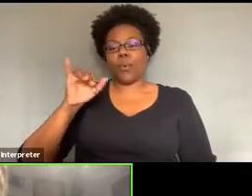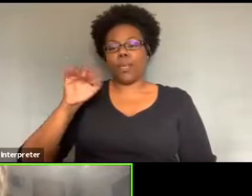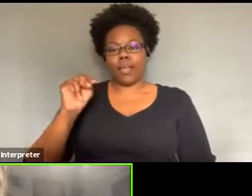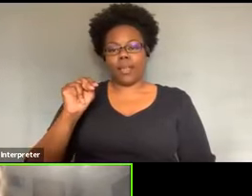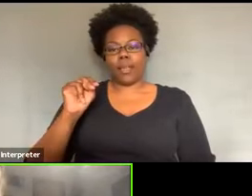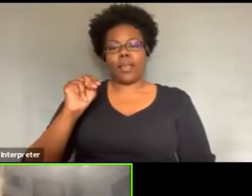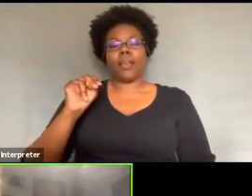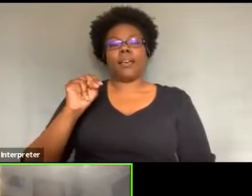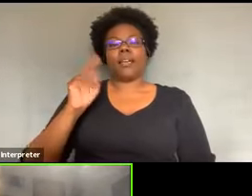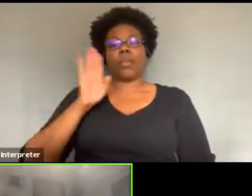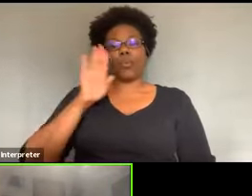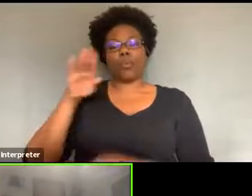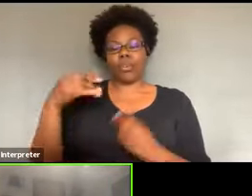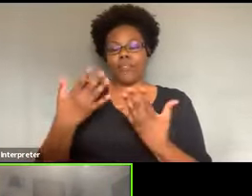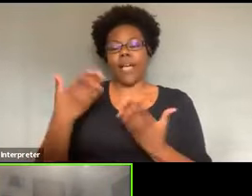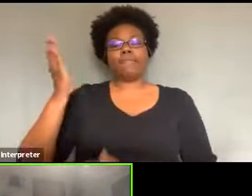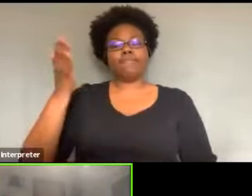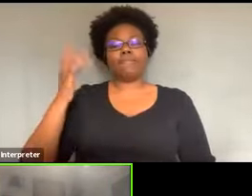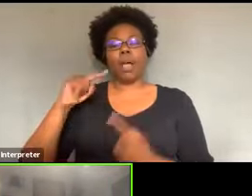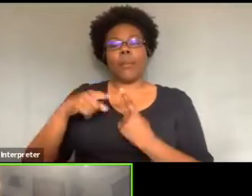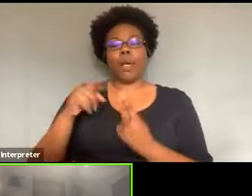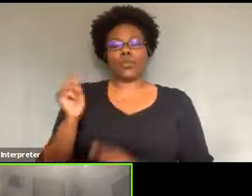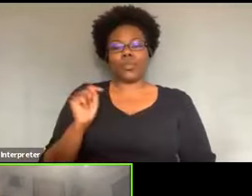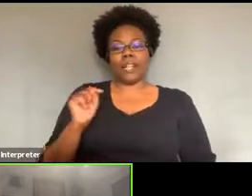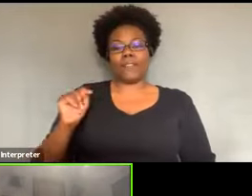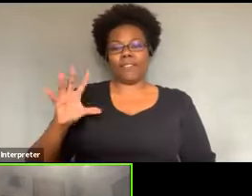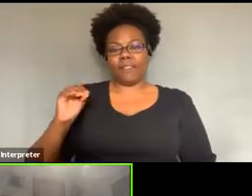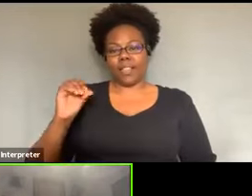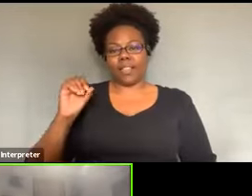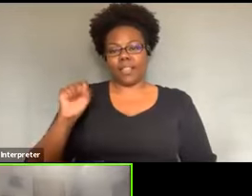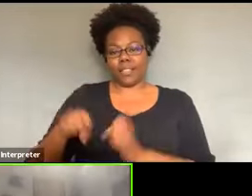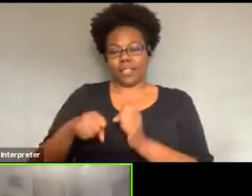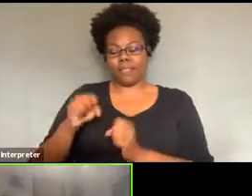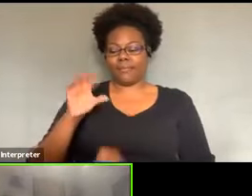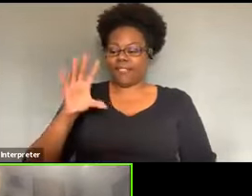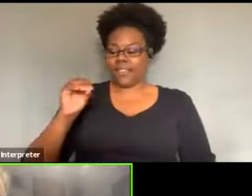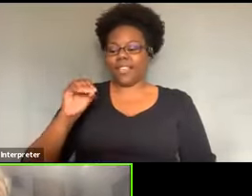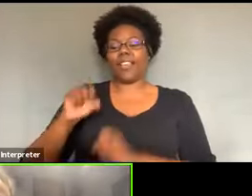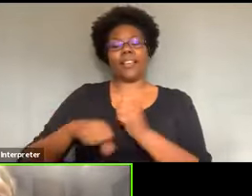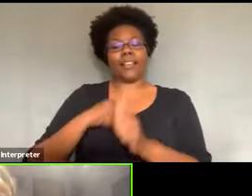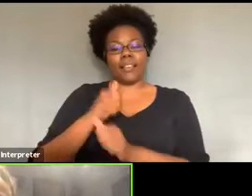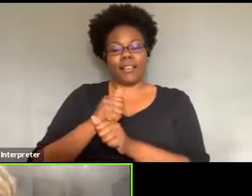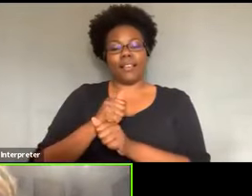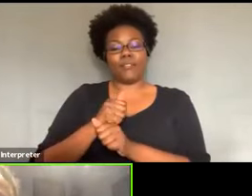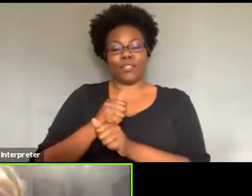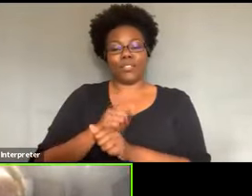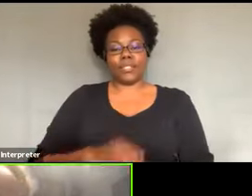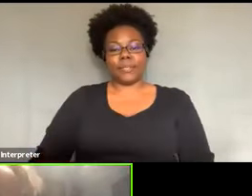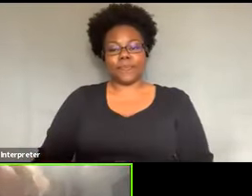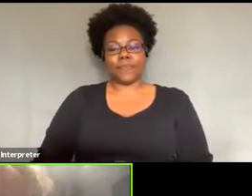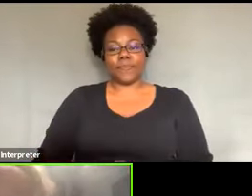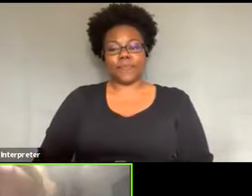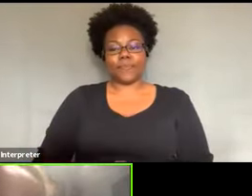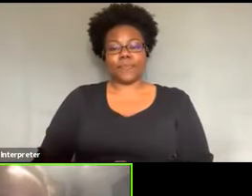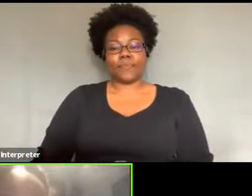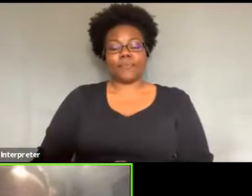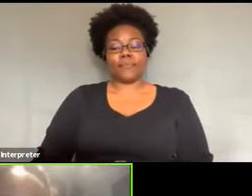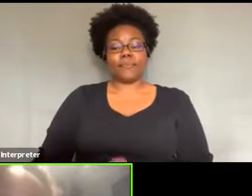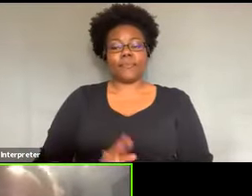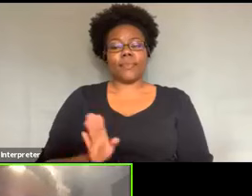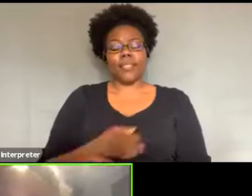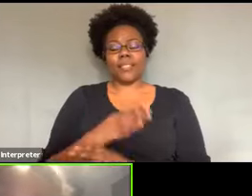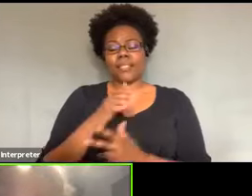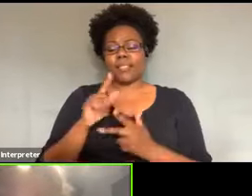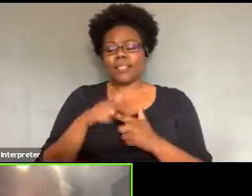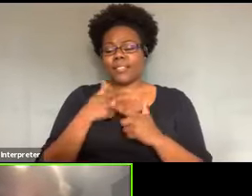And you also have, um, you know, some fun instrumentation that we added in there and you have another man